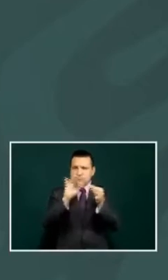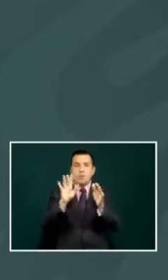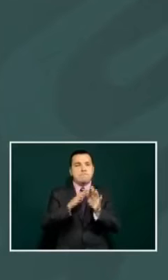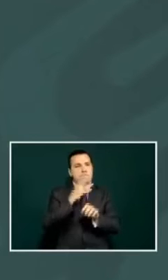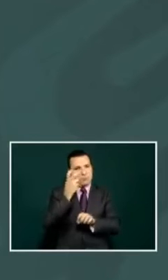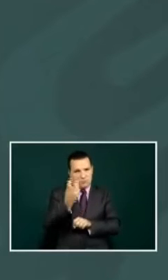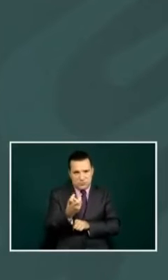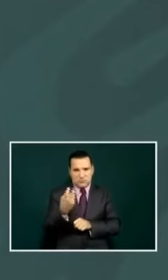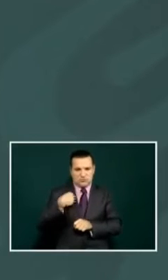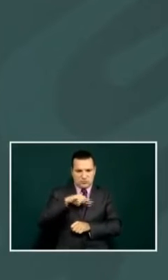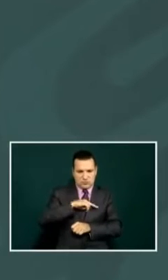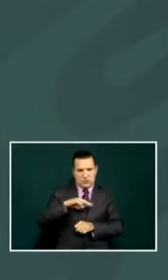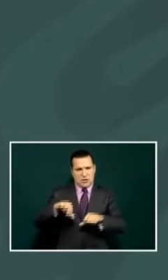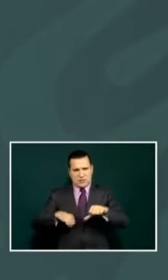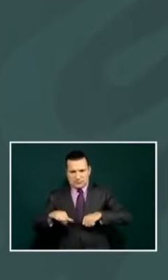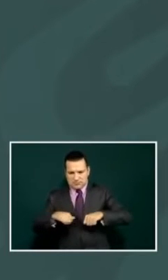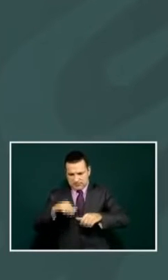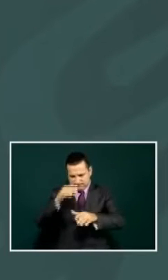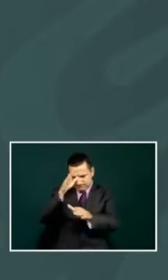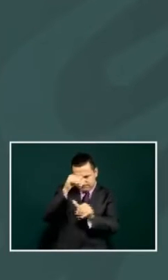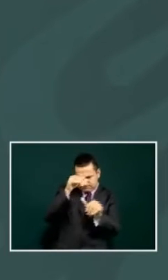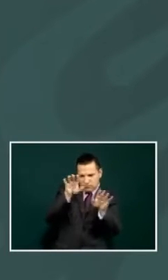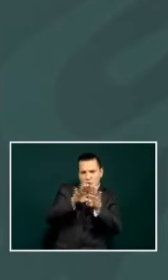that's why we're taking actions